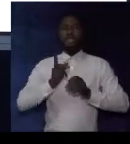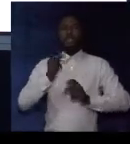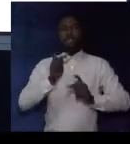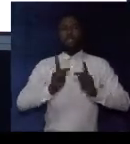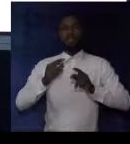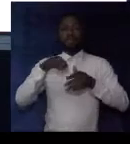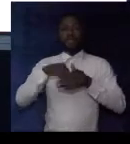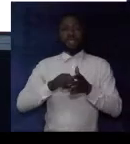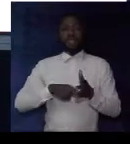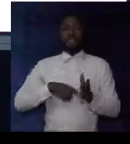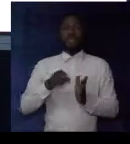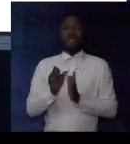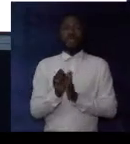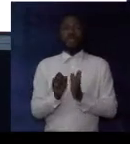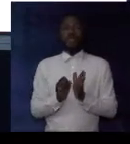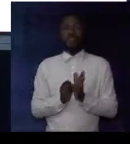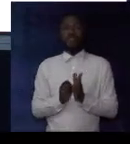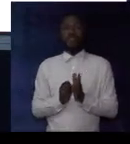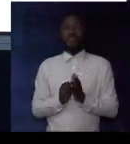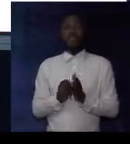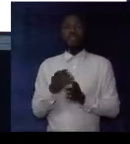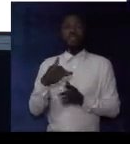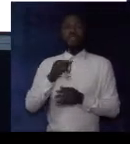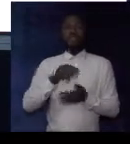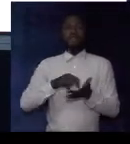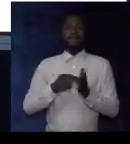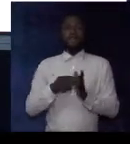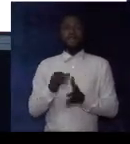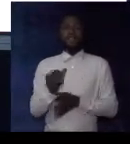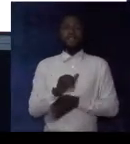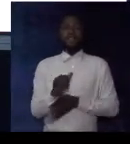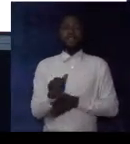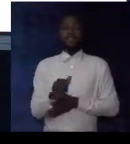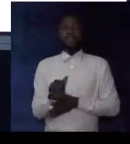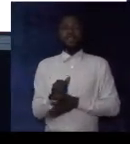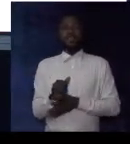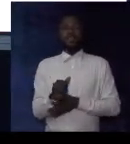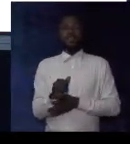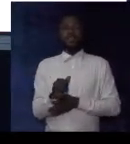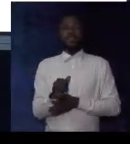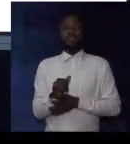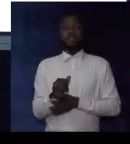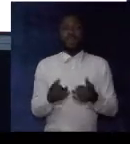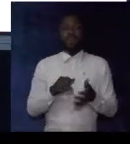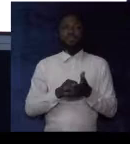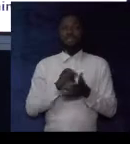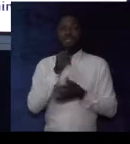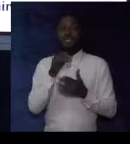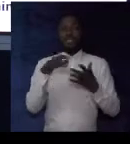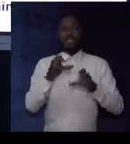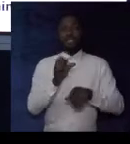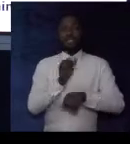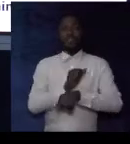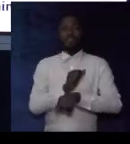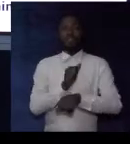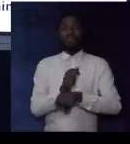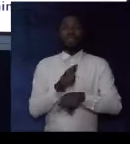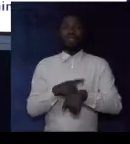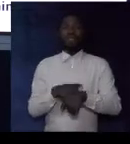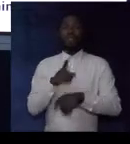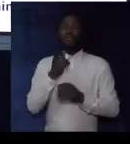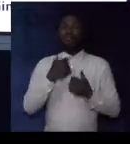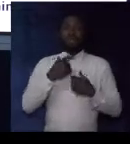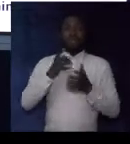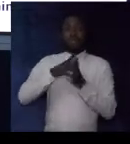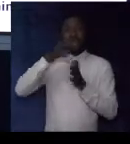diligent people in Lagos State. They mean the same thing. Now it's activity time.